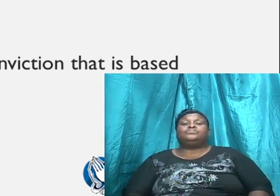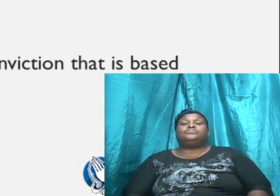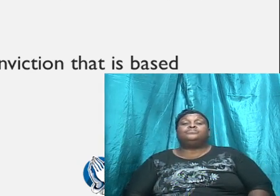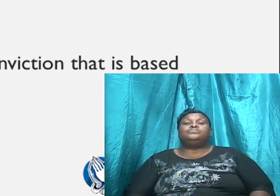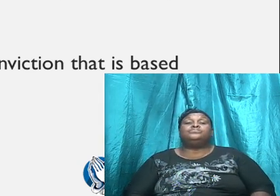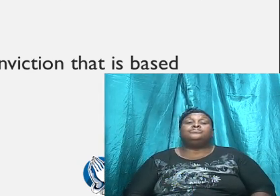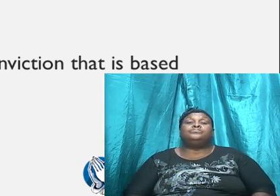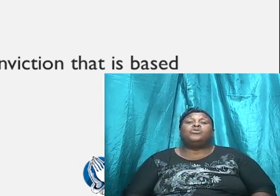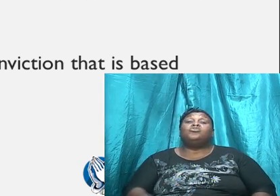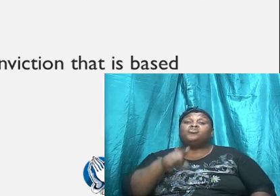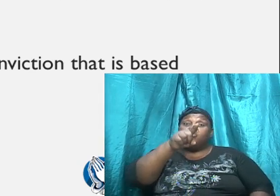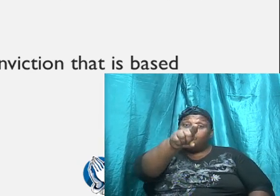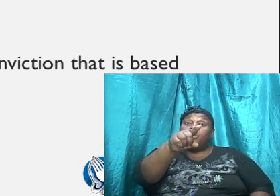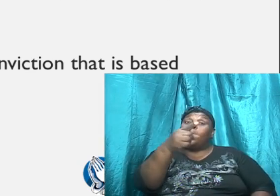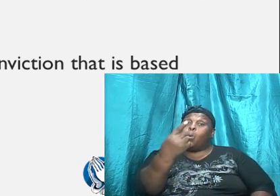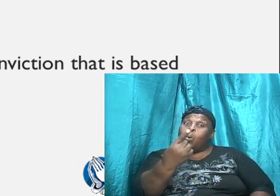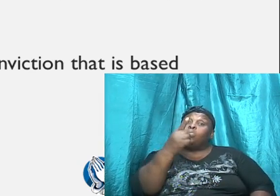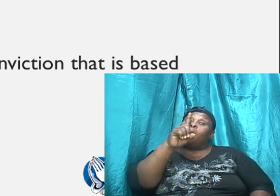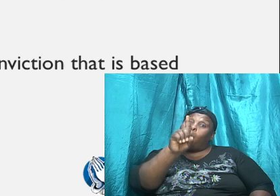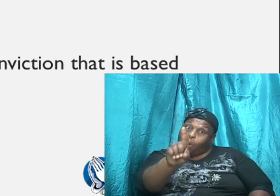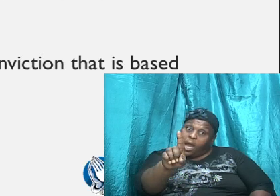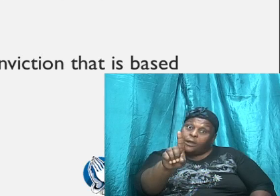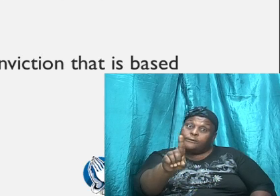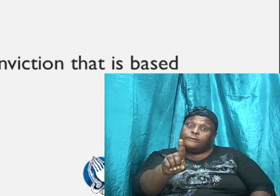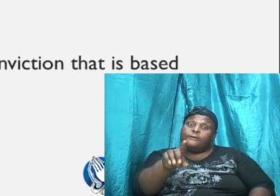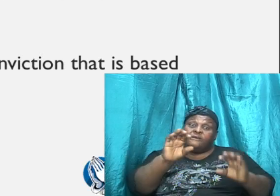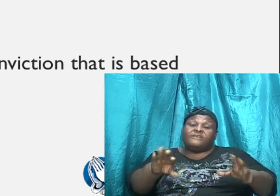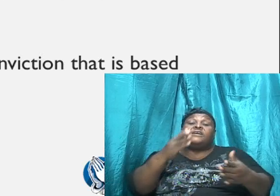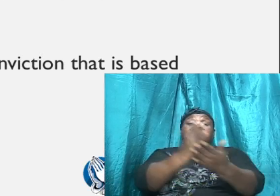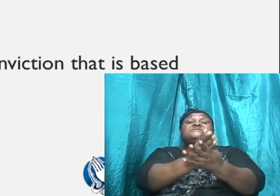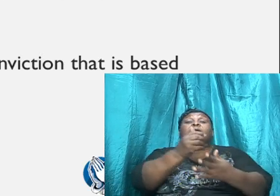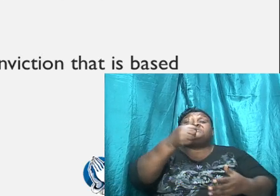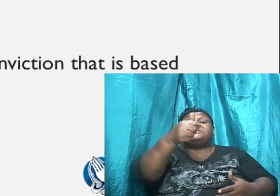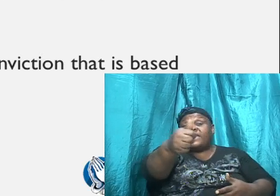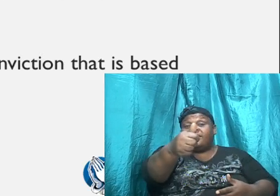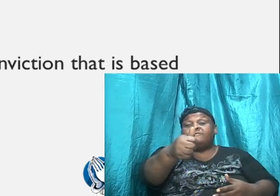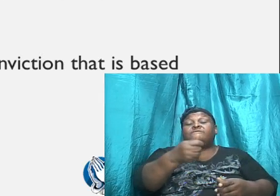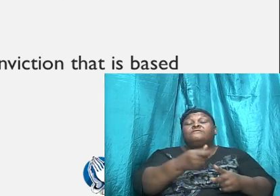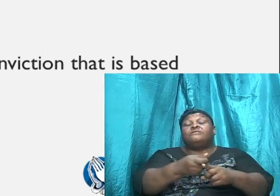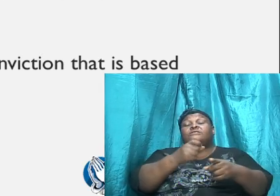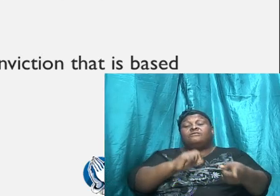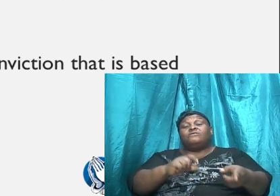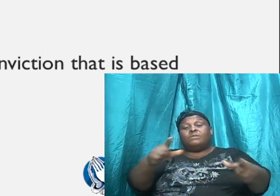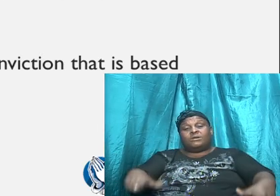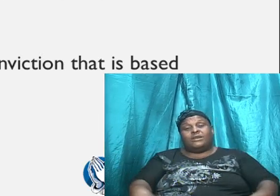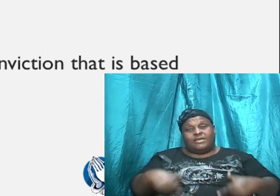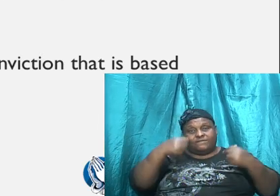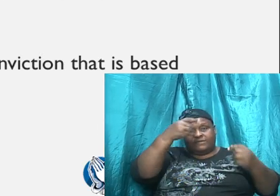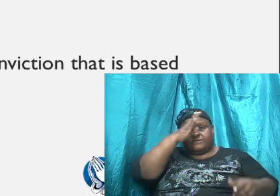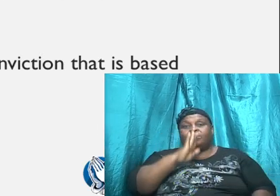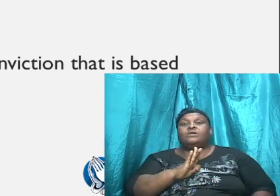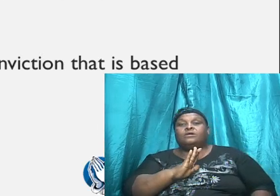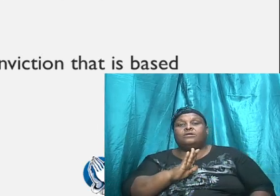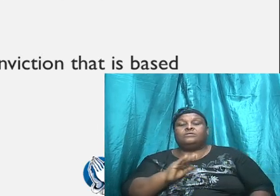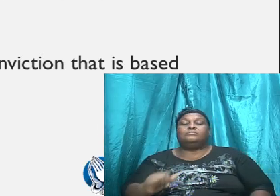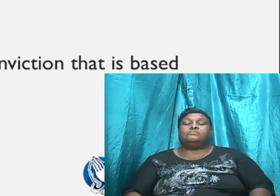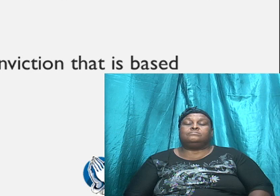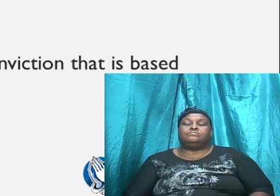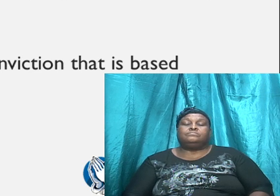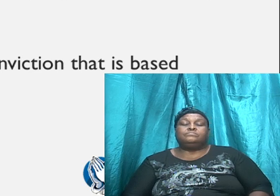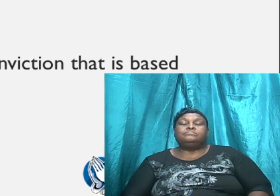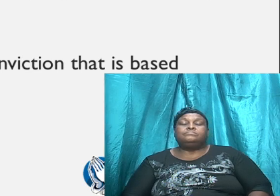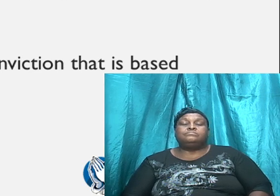you are the only thing, you are the only one that can come between you and God, amen,